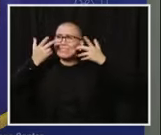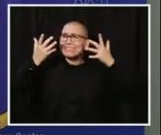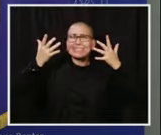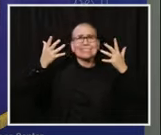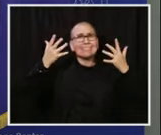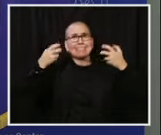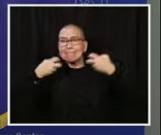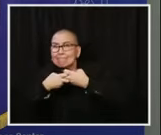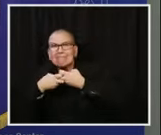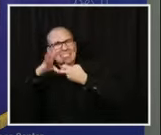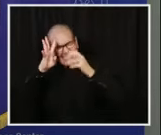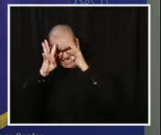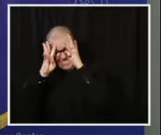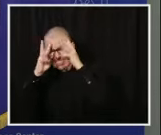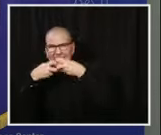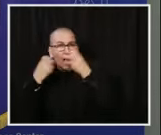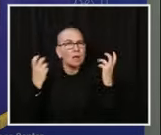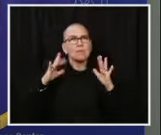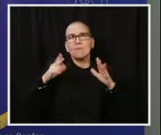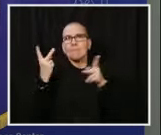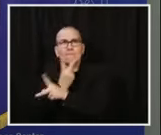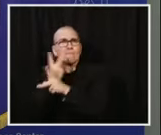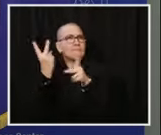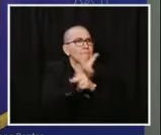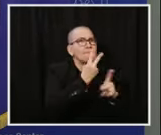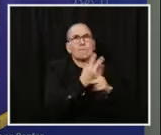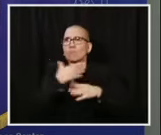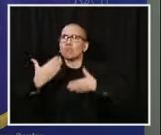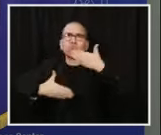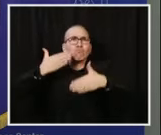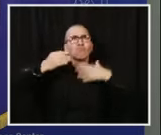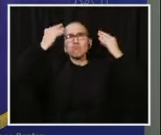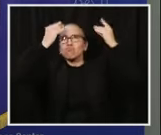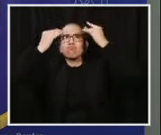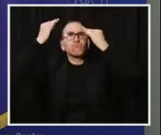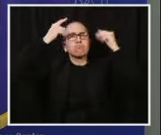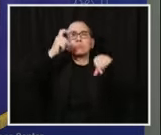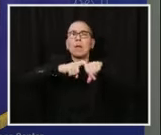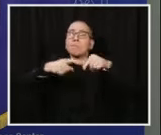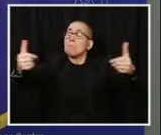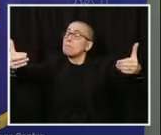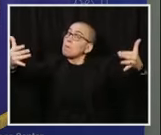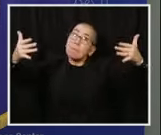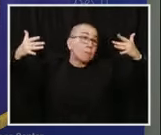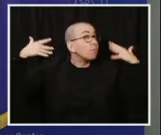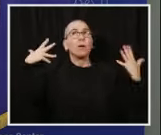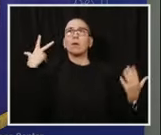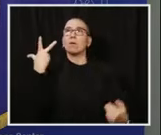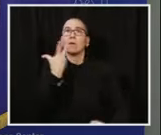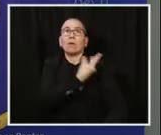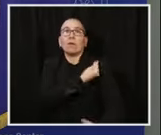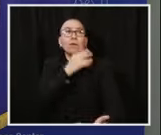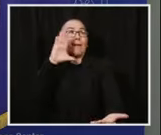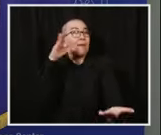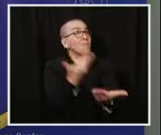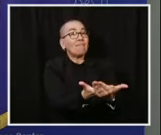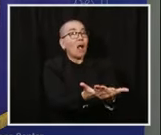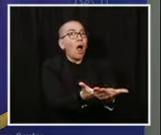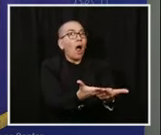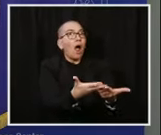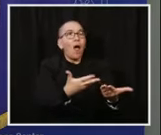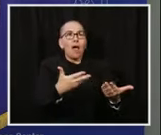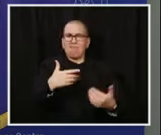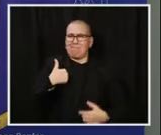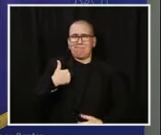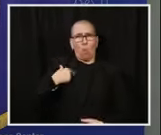can overcome this. I wear my mask to not only protect myself, but to protect others that I may come near. None of